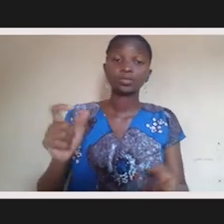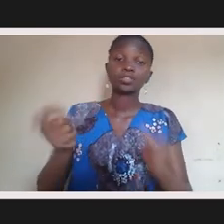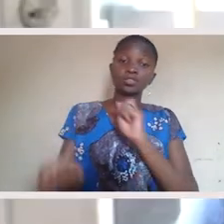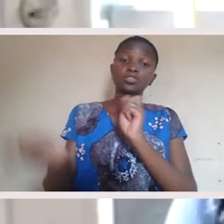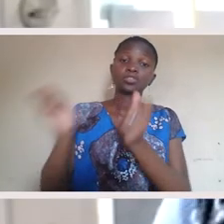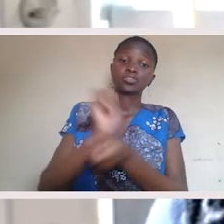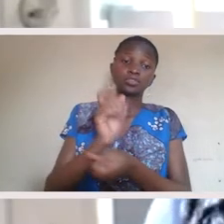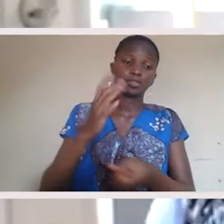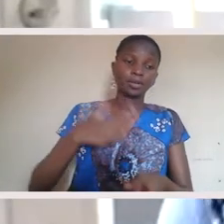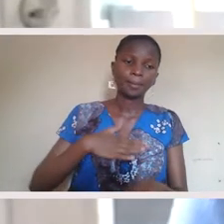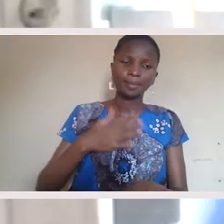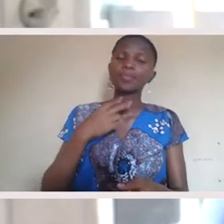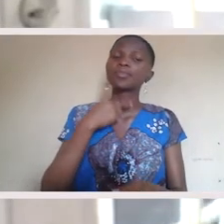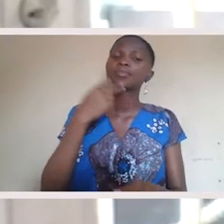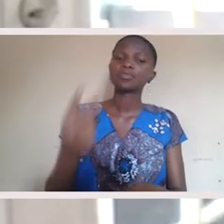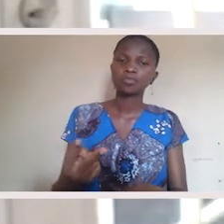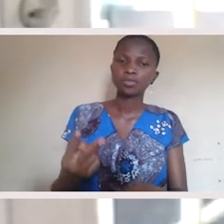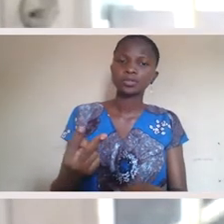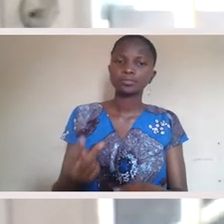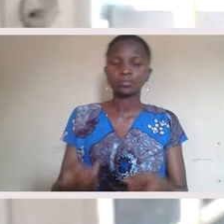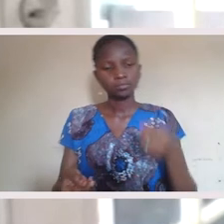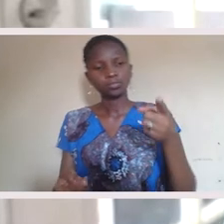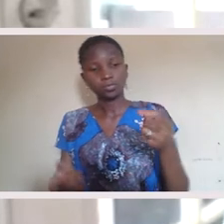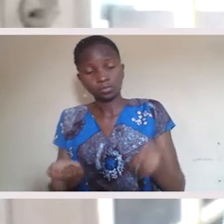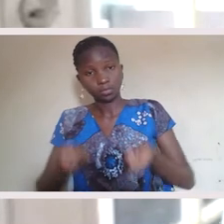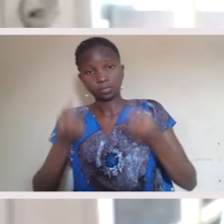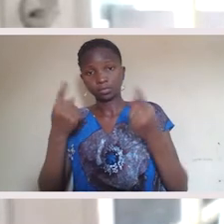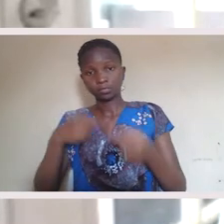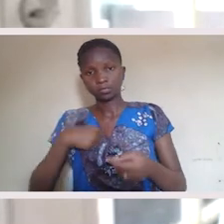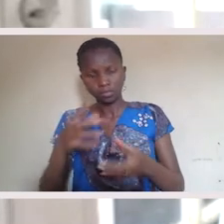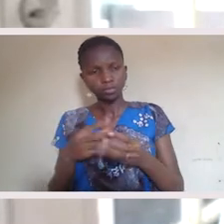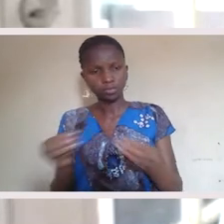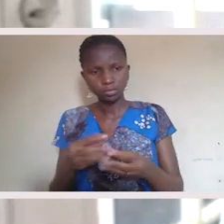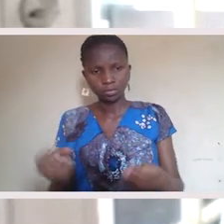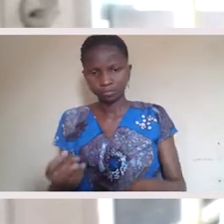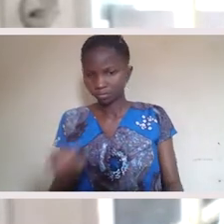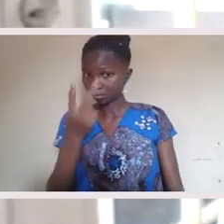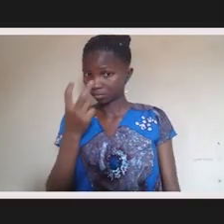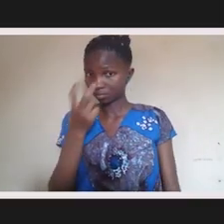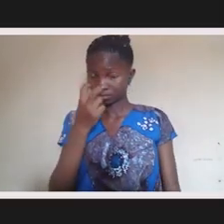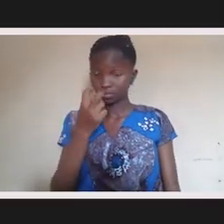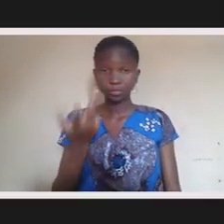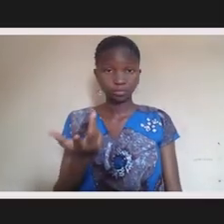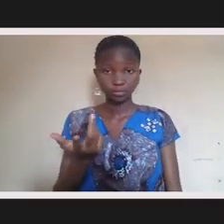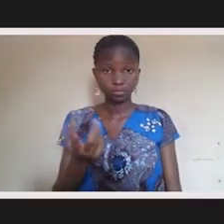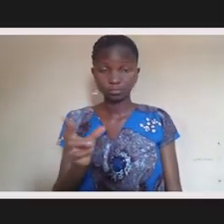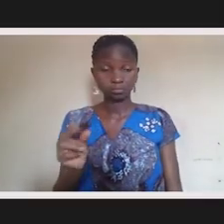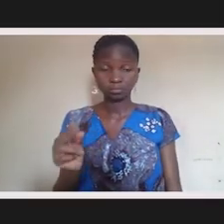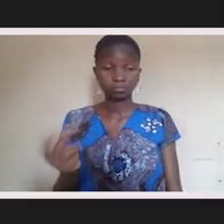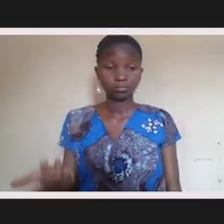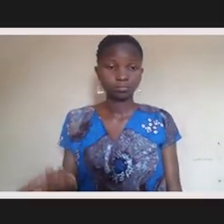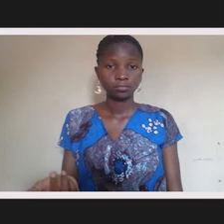I will not change my voice. I will not change my, no, you understood what I said. Did I blink? Like,